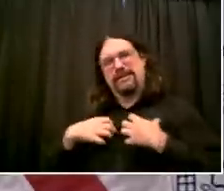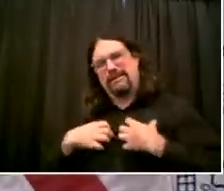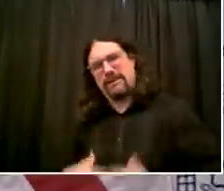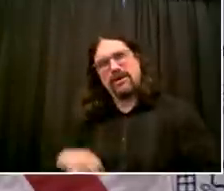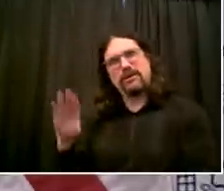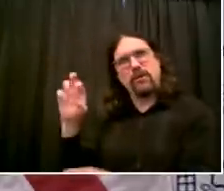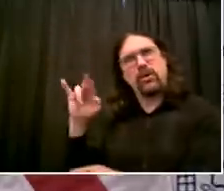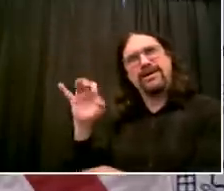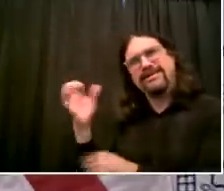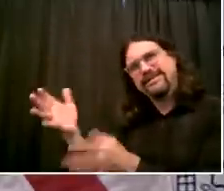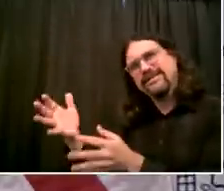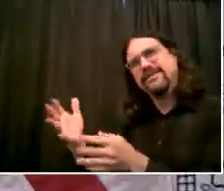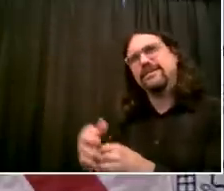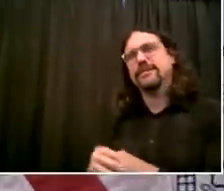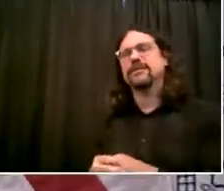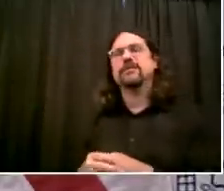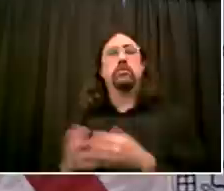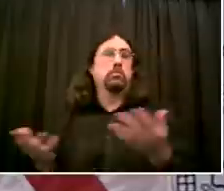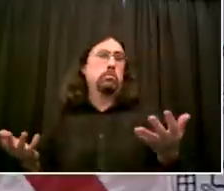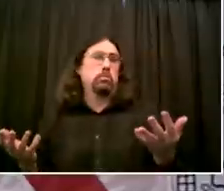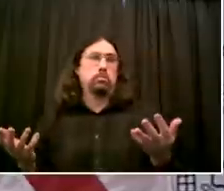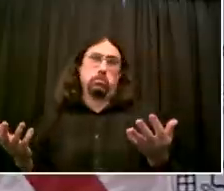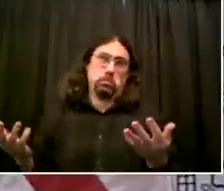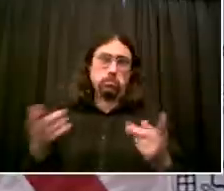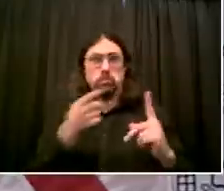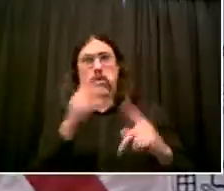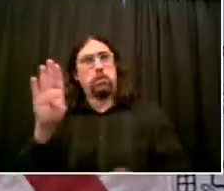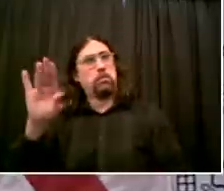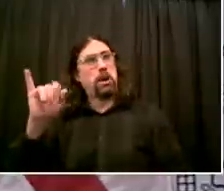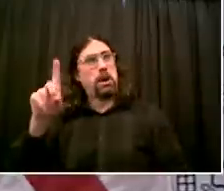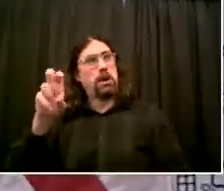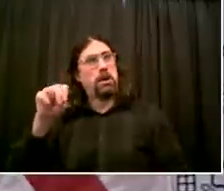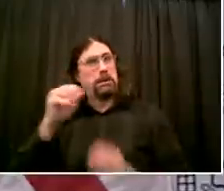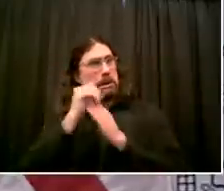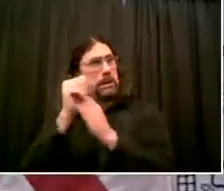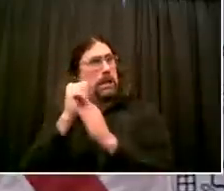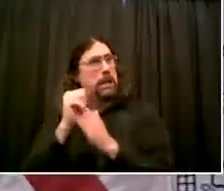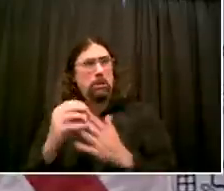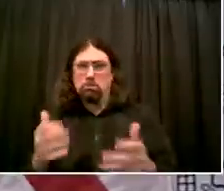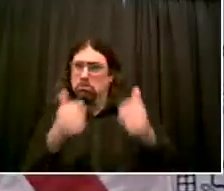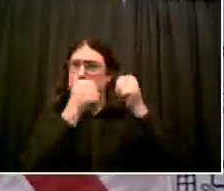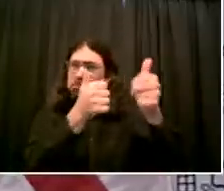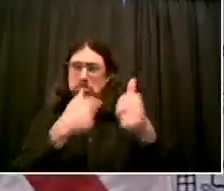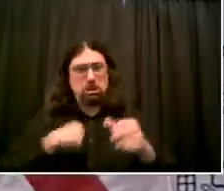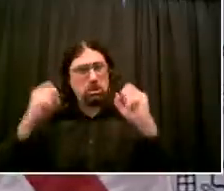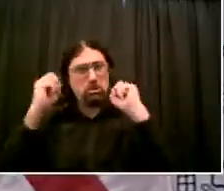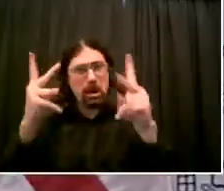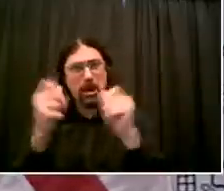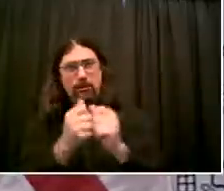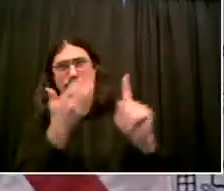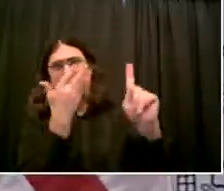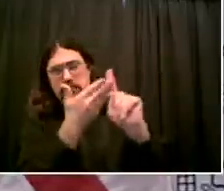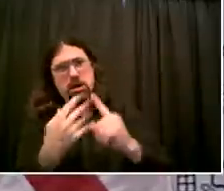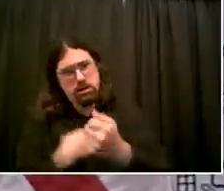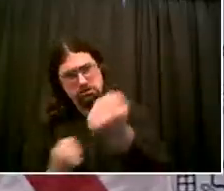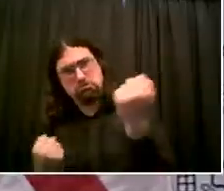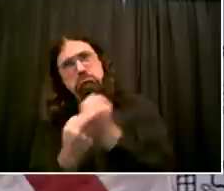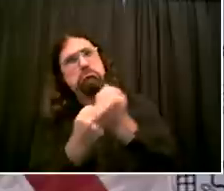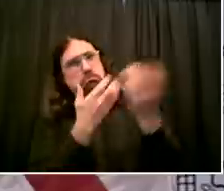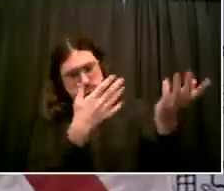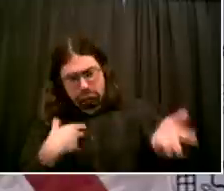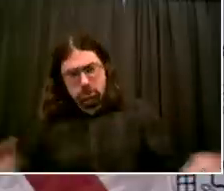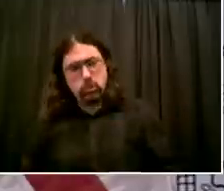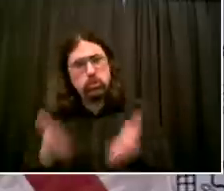simple as that. Go ahead. Last question for today. We have Sean from the Daily News. Yeah. Good morning,